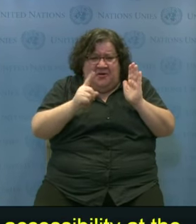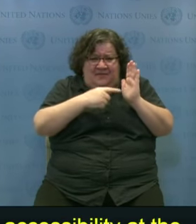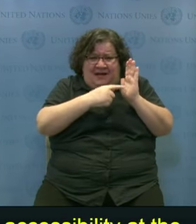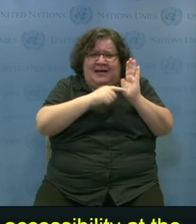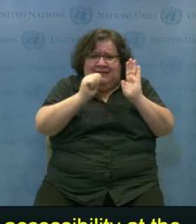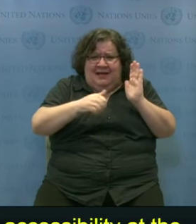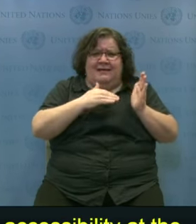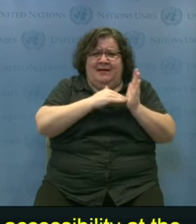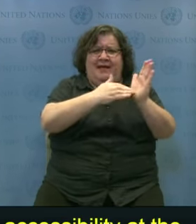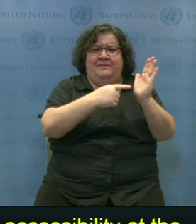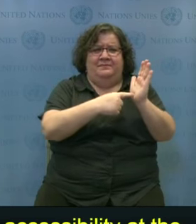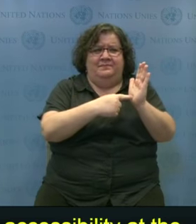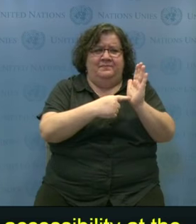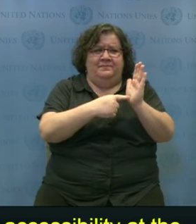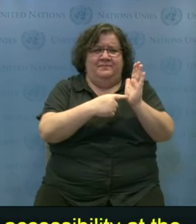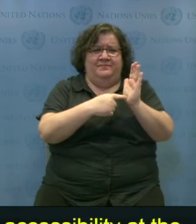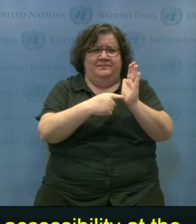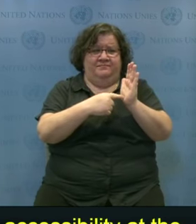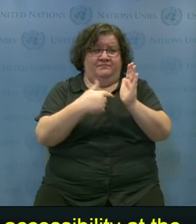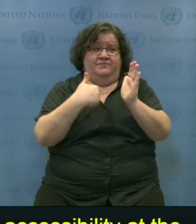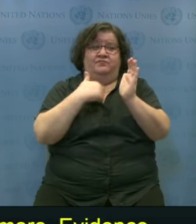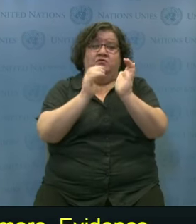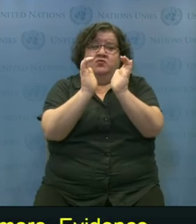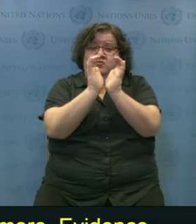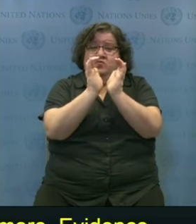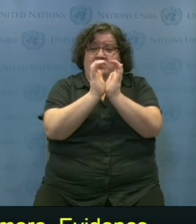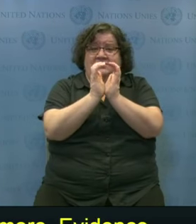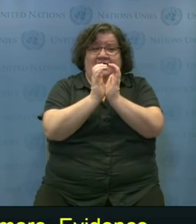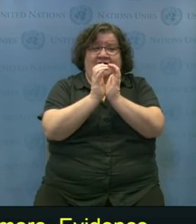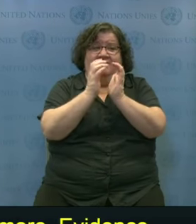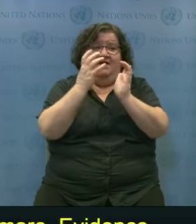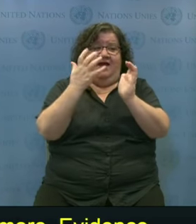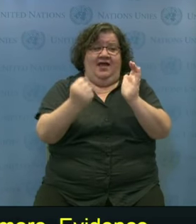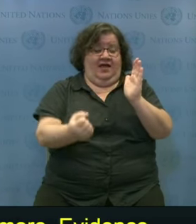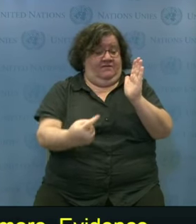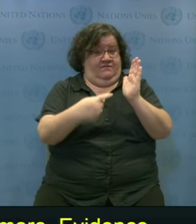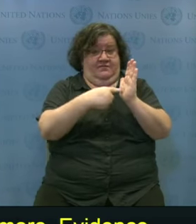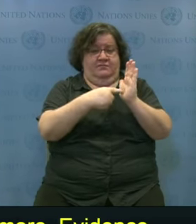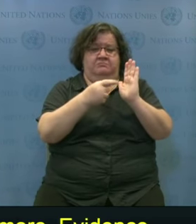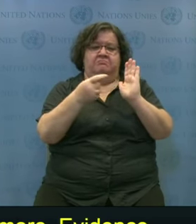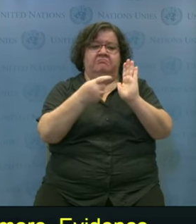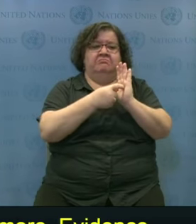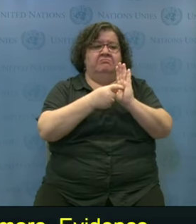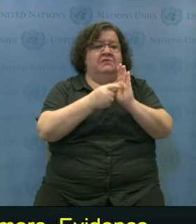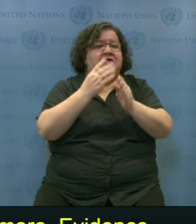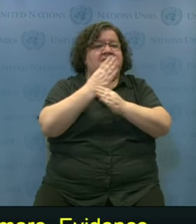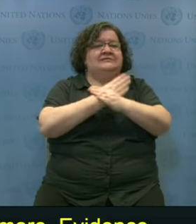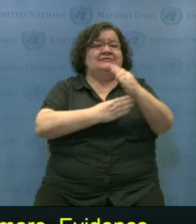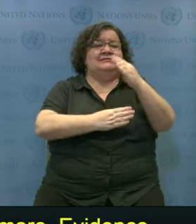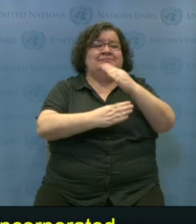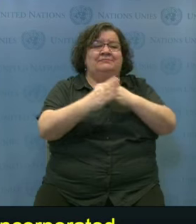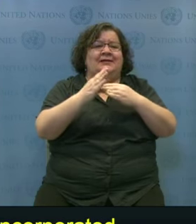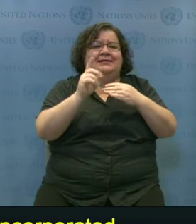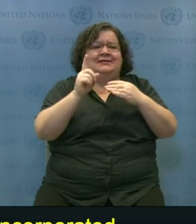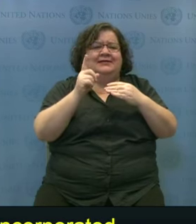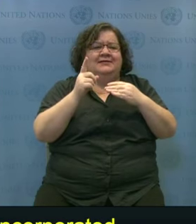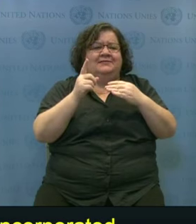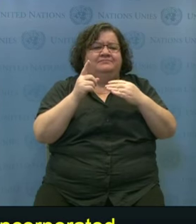so that systematically we can ensure that accessibility is taken into account,